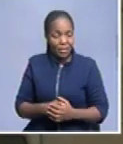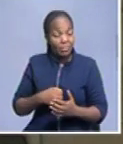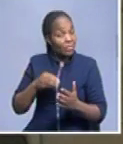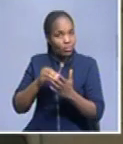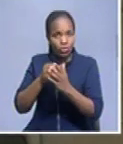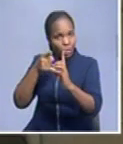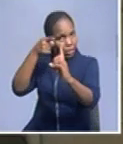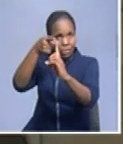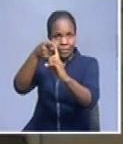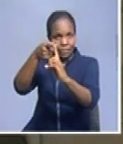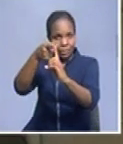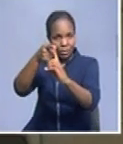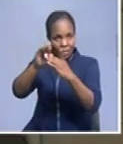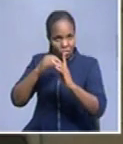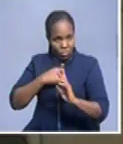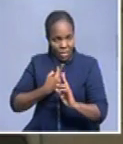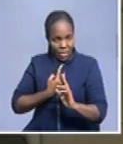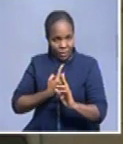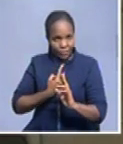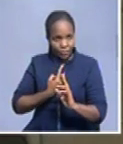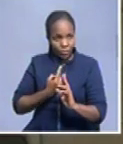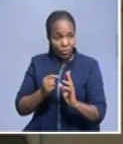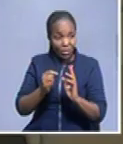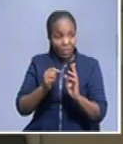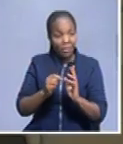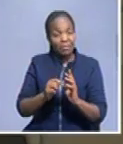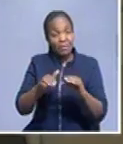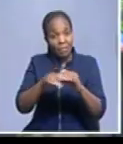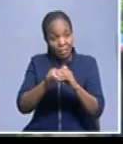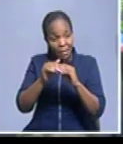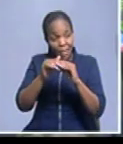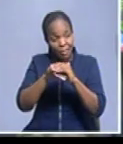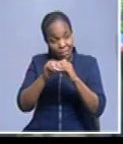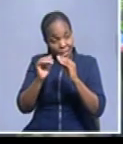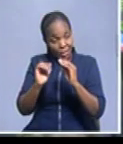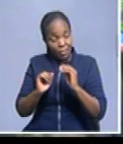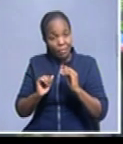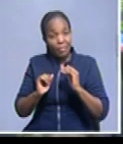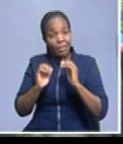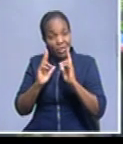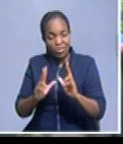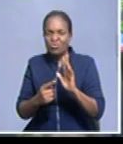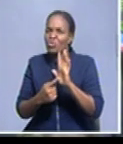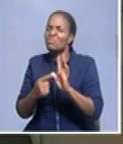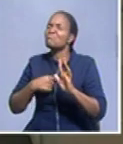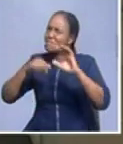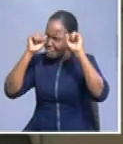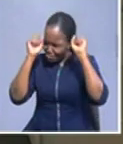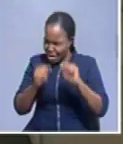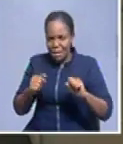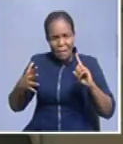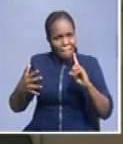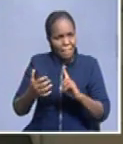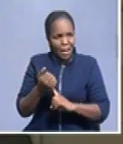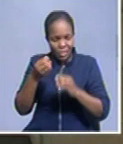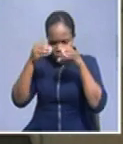about myself to the public and to my family members that I'm an achiever. I'm diversifying into the